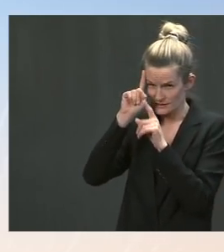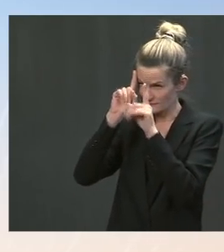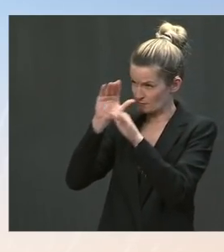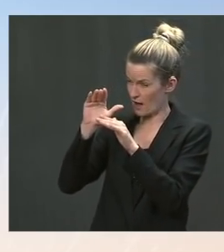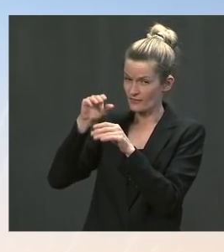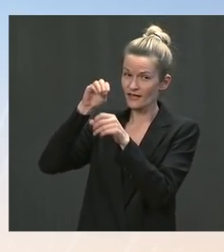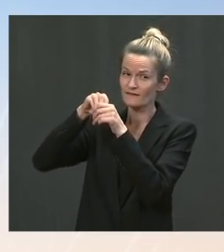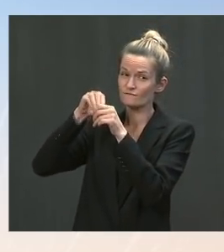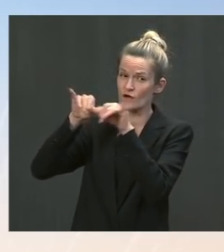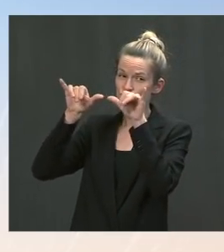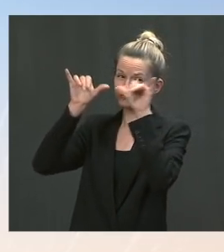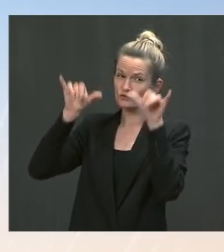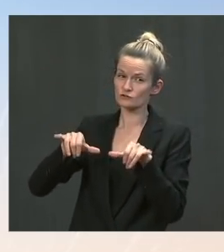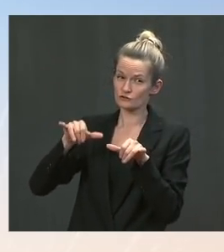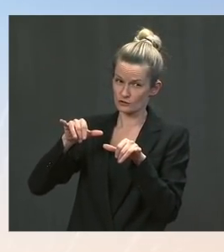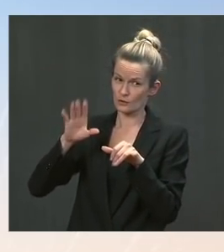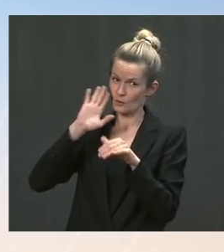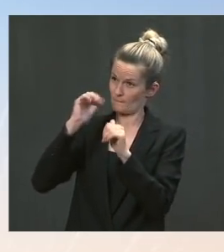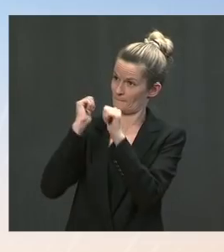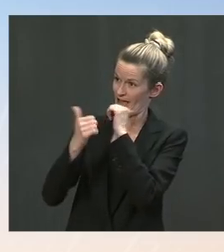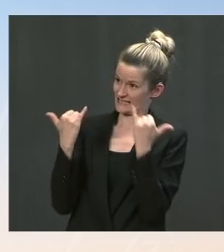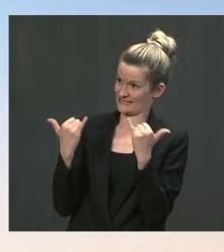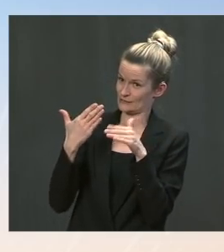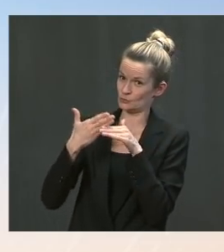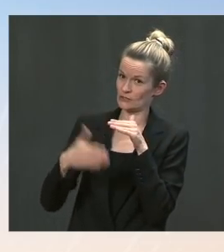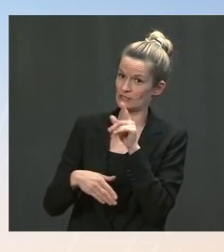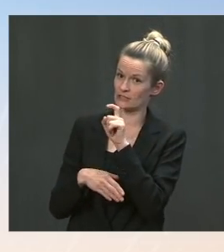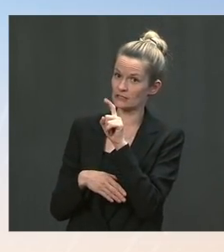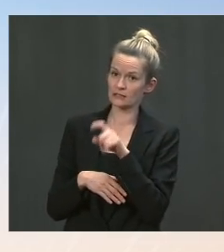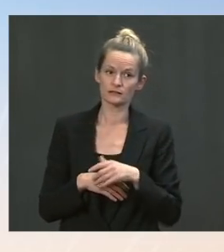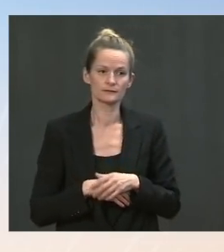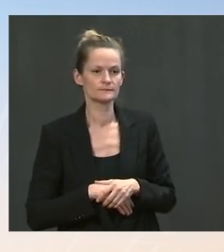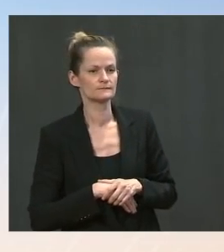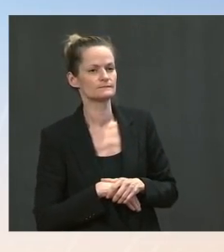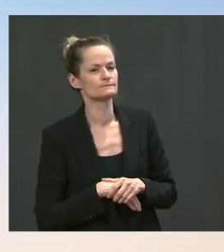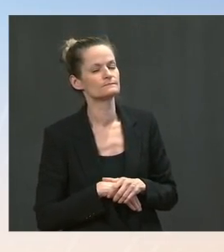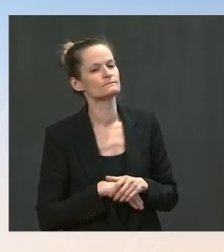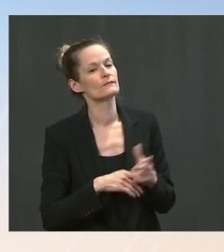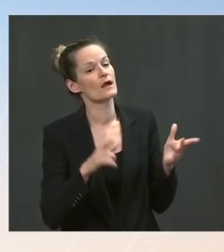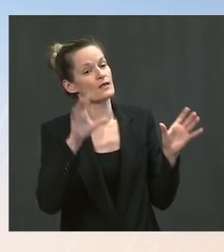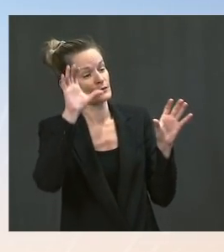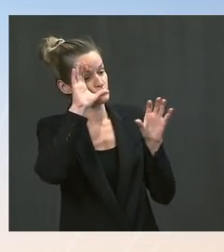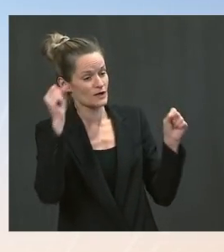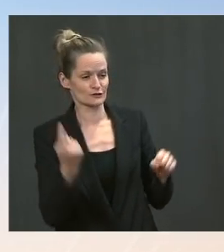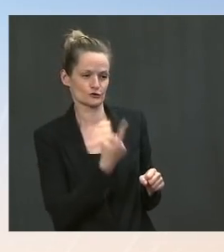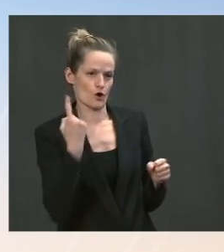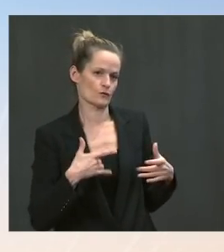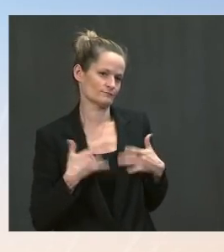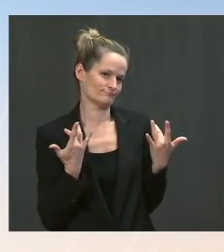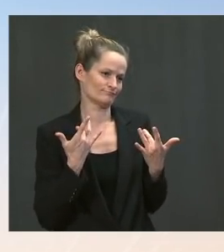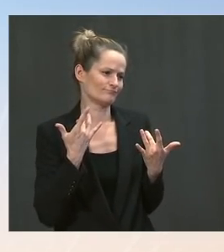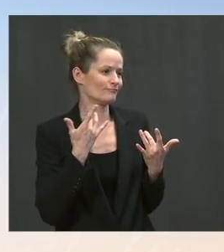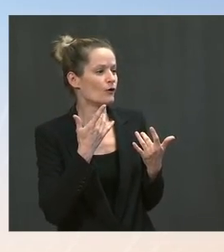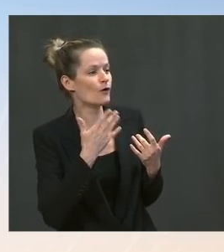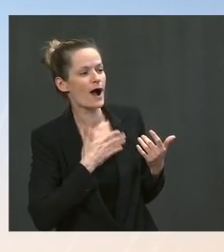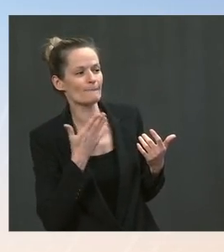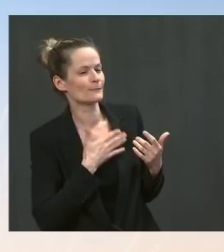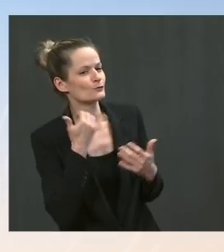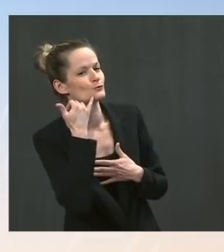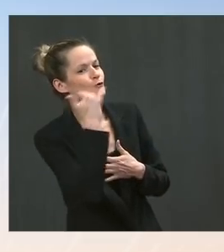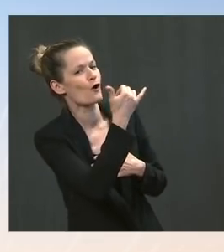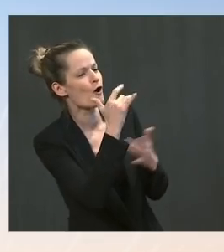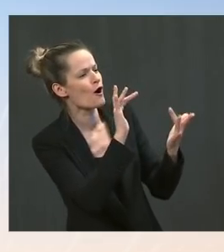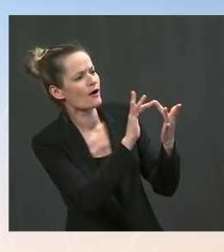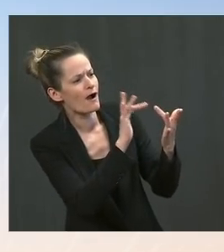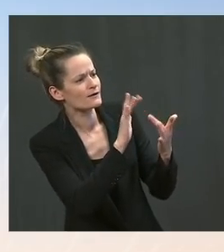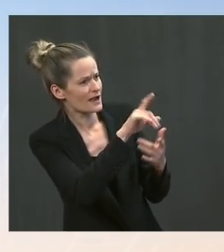process in this final stretch in the Senate? Ms. Well, the President is always happy to pick up the phone, make calls. Even when they're